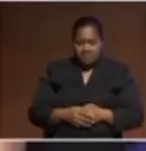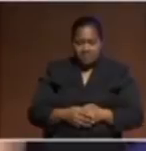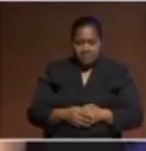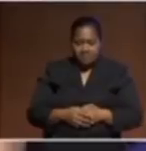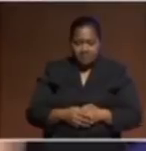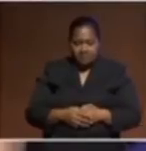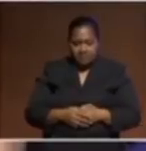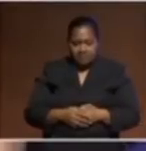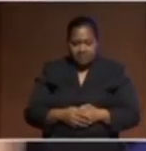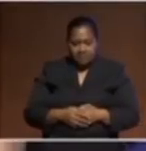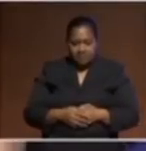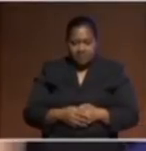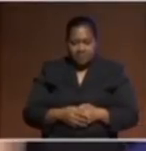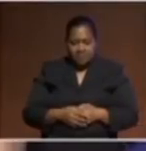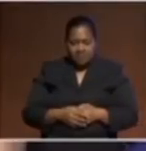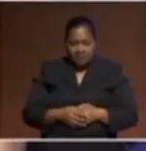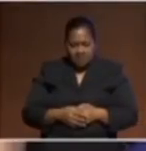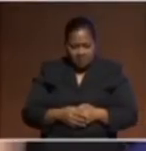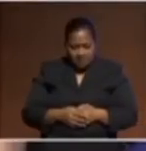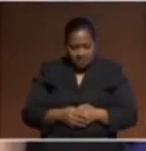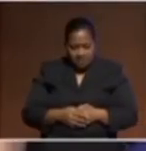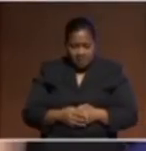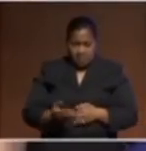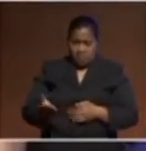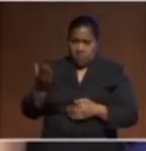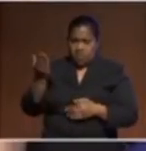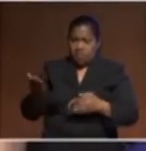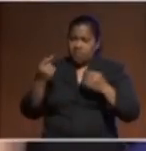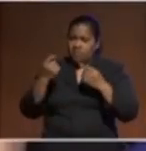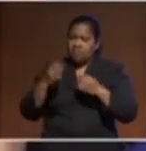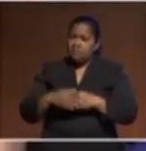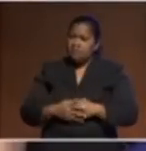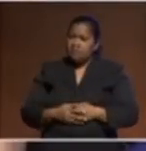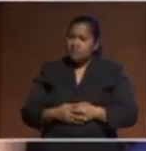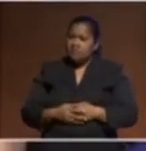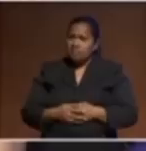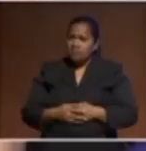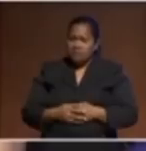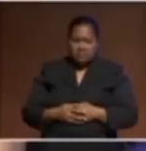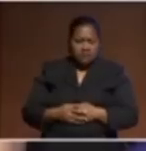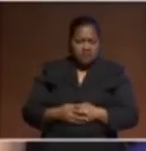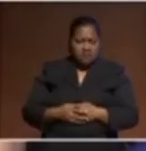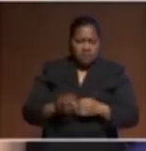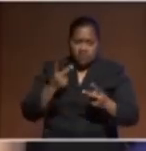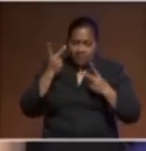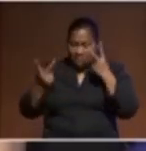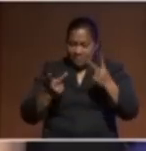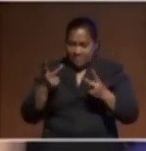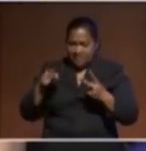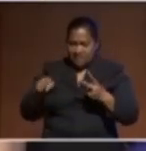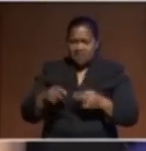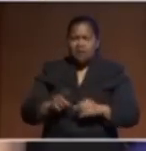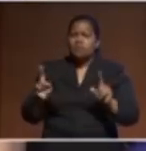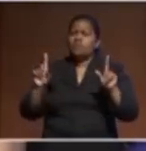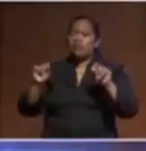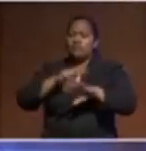in nurturing regionalism? I mean, you've described the heart connection between that decision you just made and you knew what it would do for the